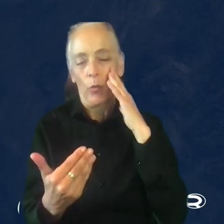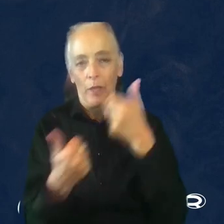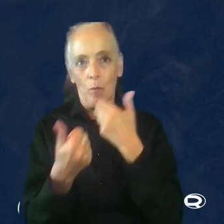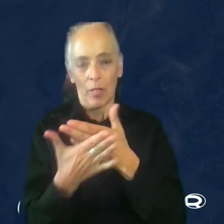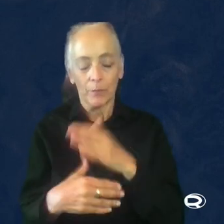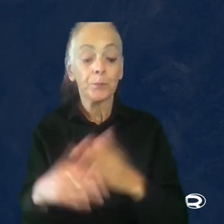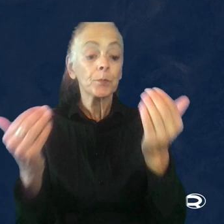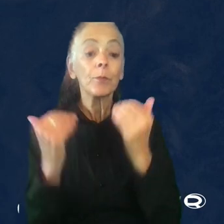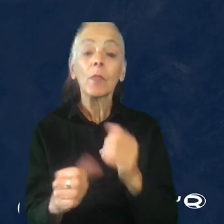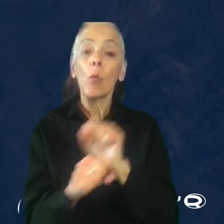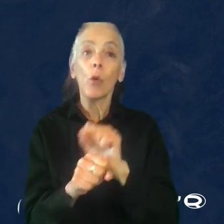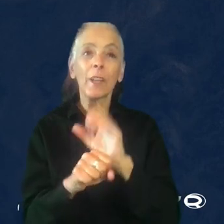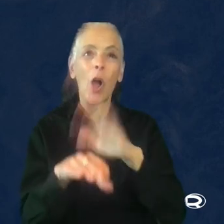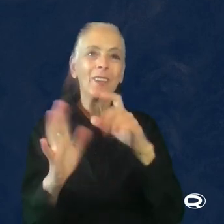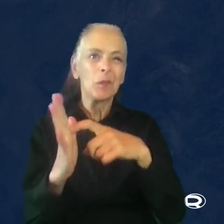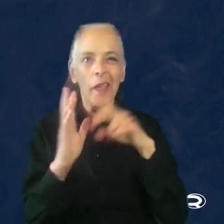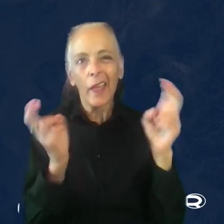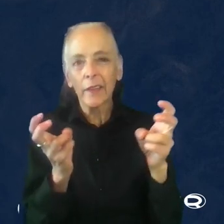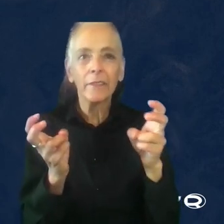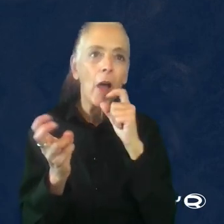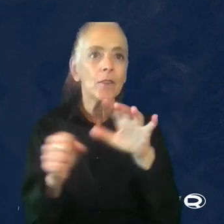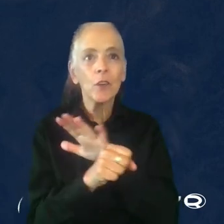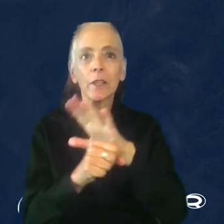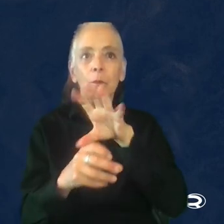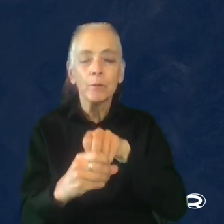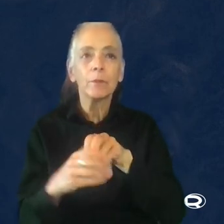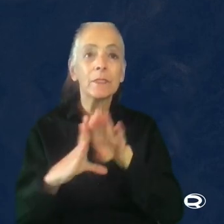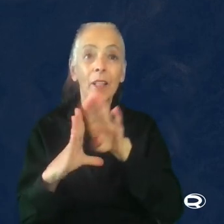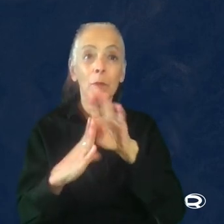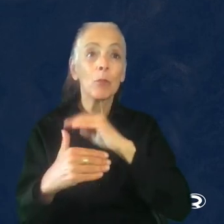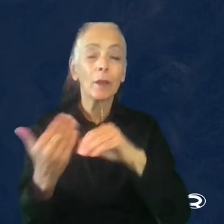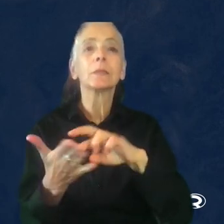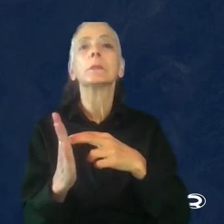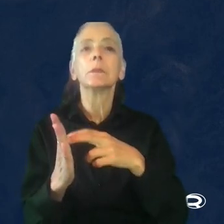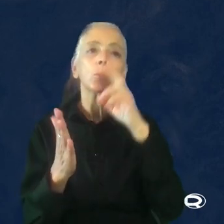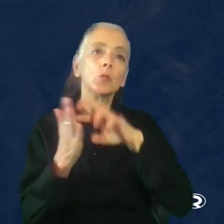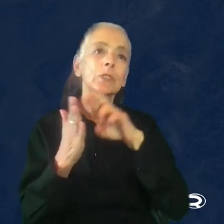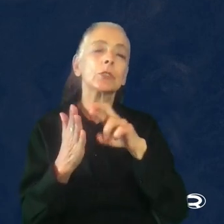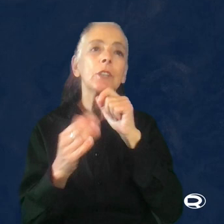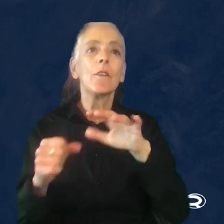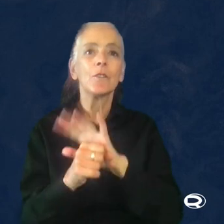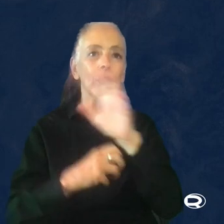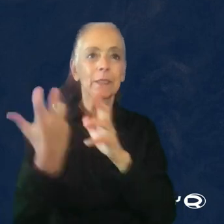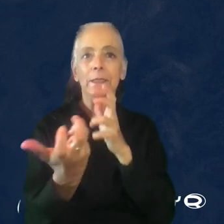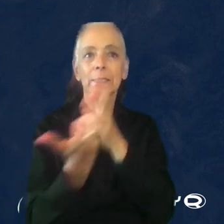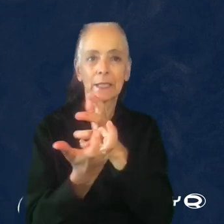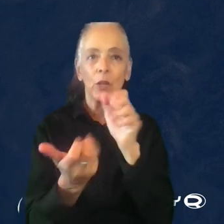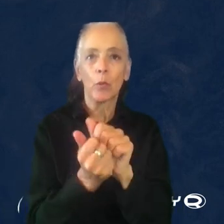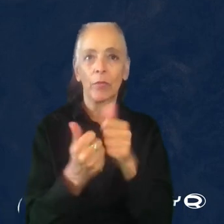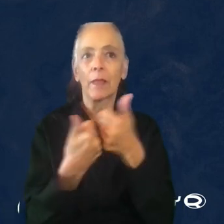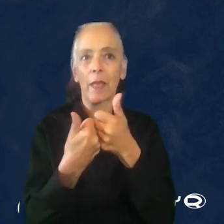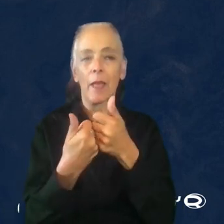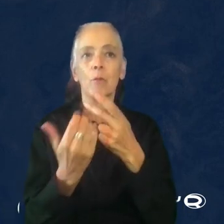Working on demand and not being fully part of the development process also meant the research wasn't fully in sync with the game